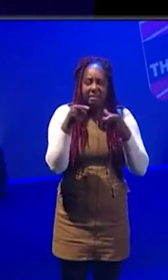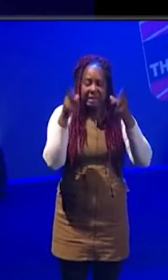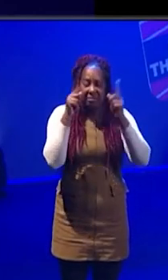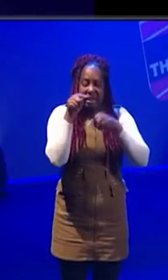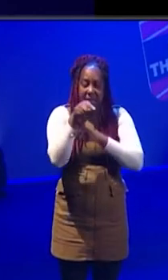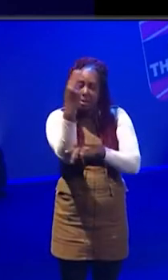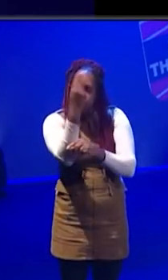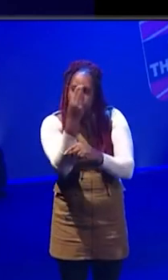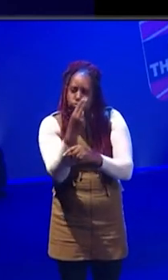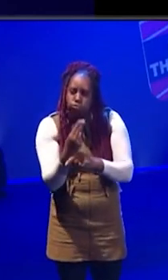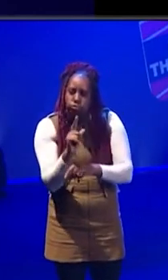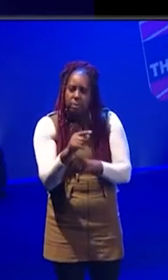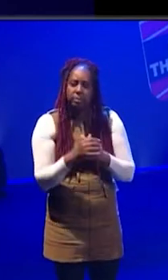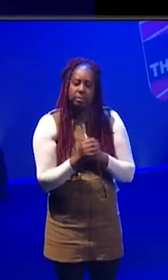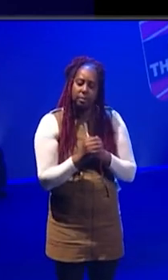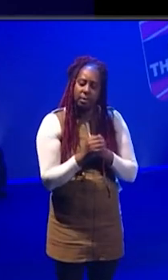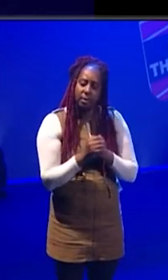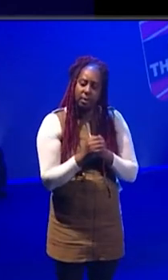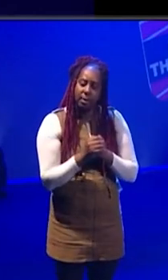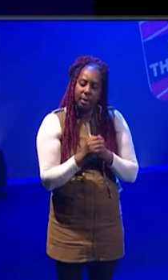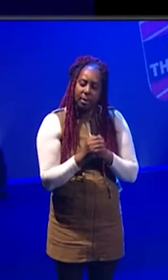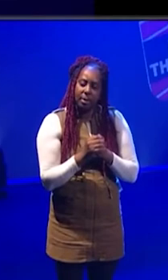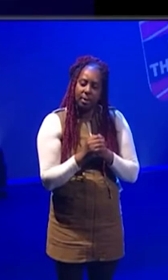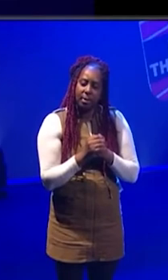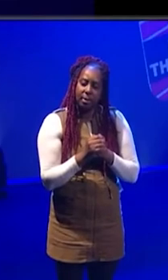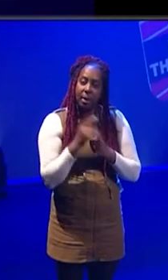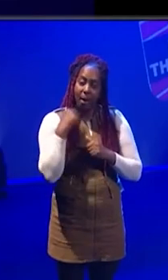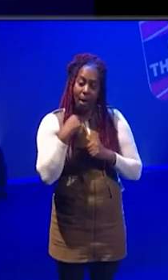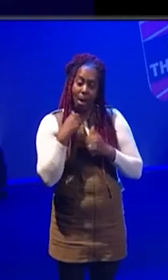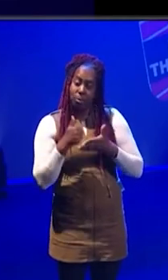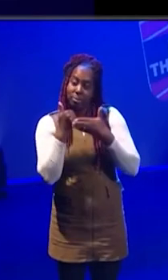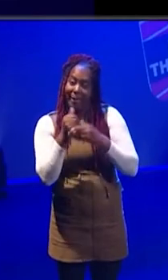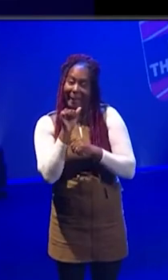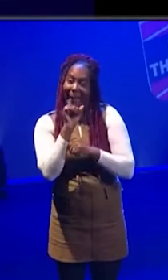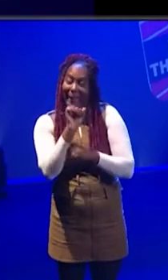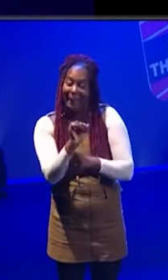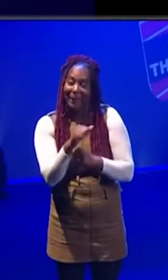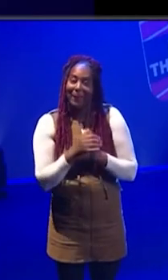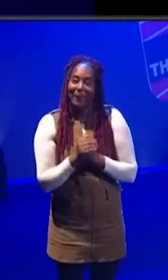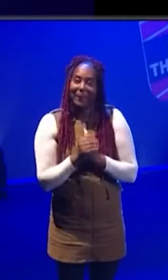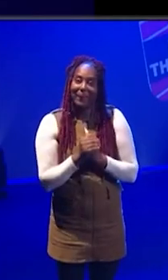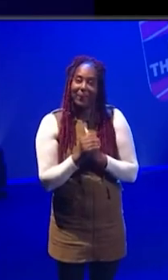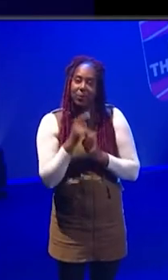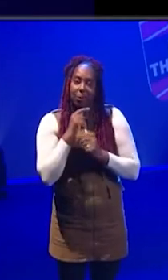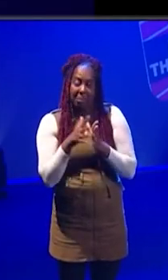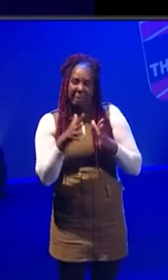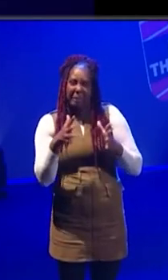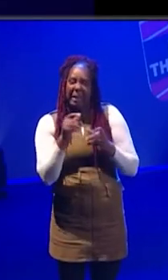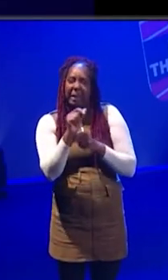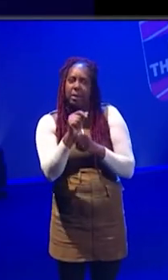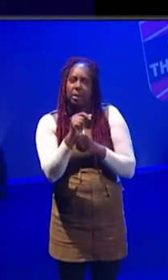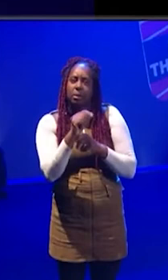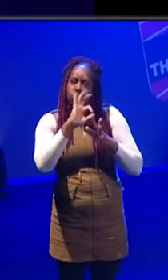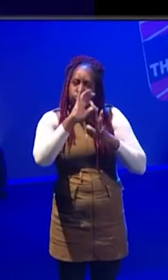gave me my... I was assisting him doing big projects and a